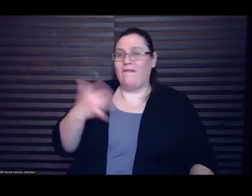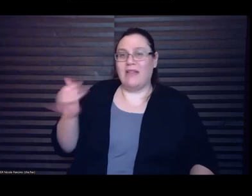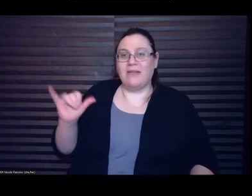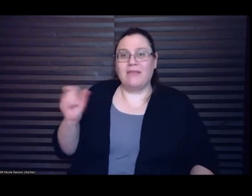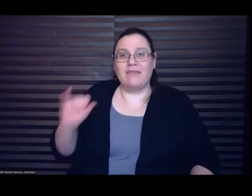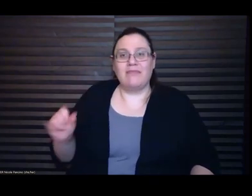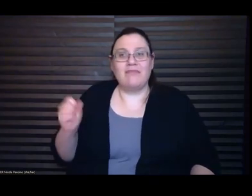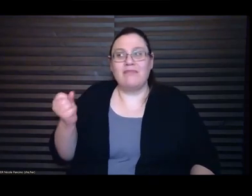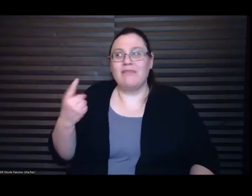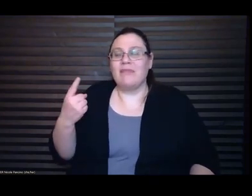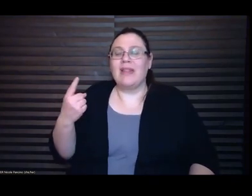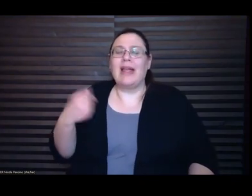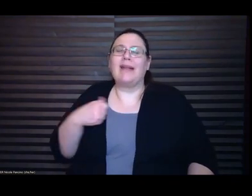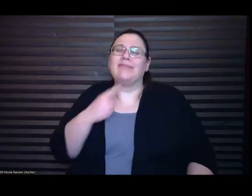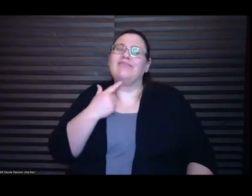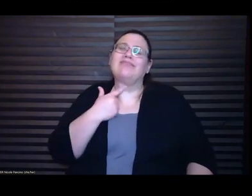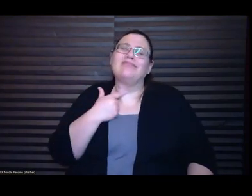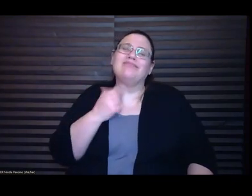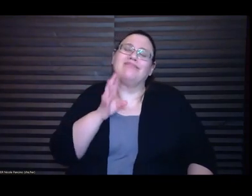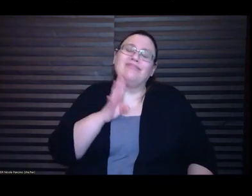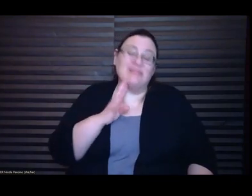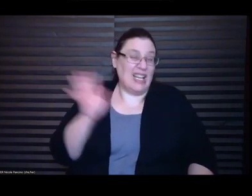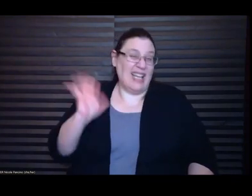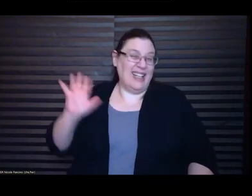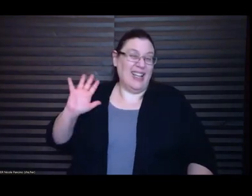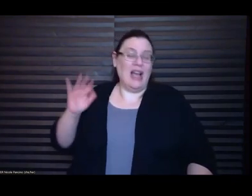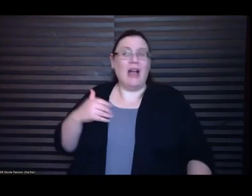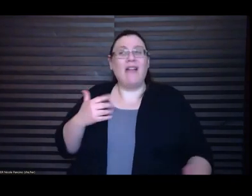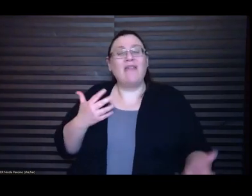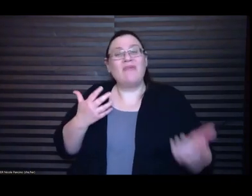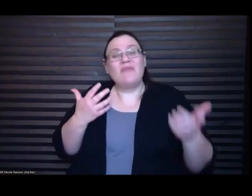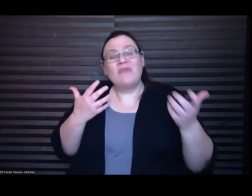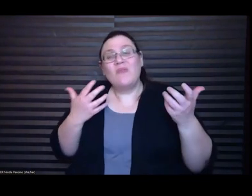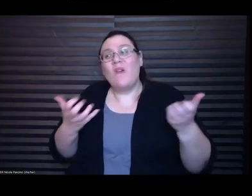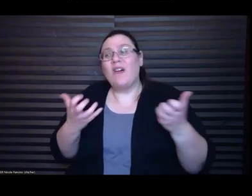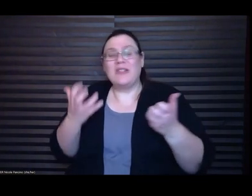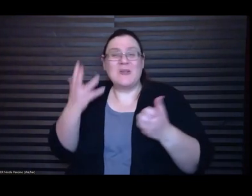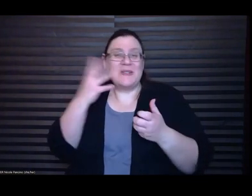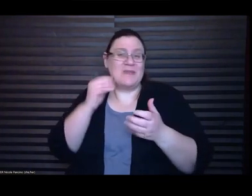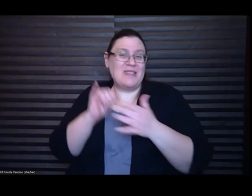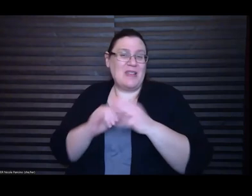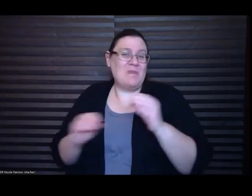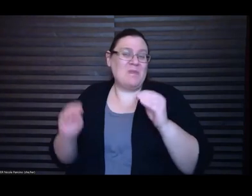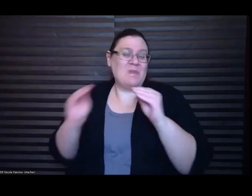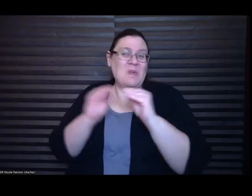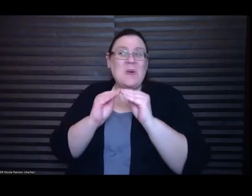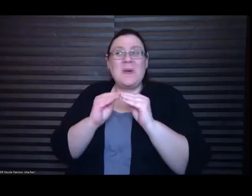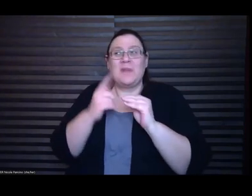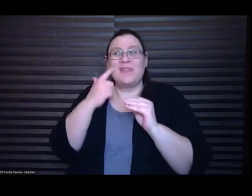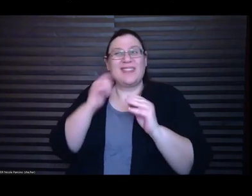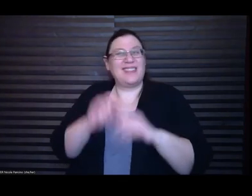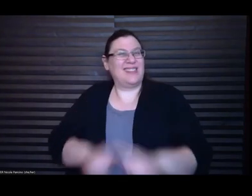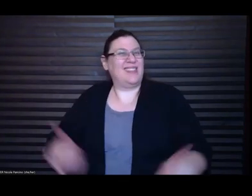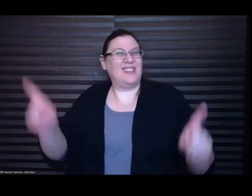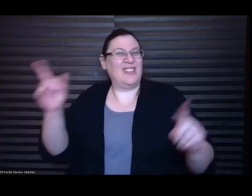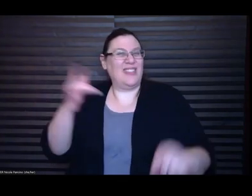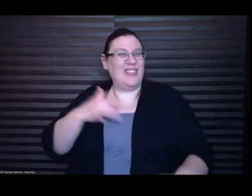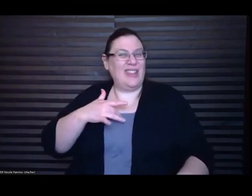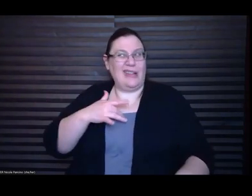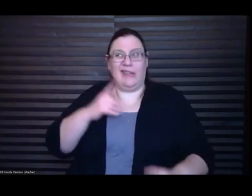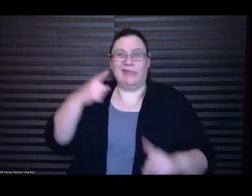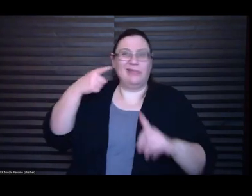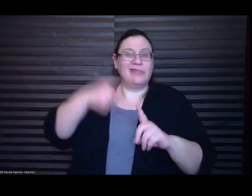to to experience that more because it just is a different feeling especially if you're you know you're reading jokes from your book over zoom